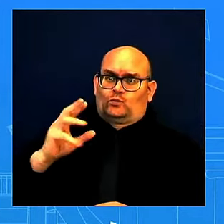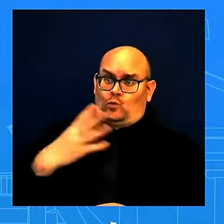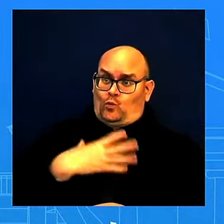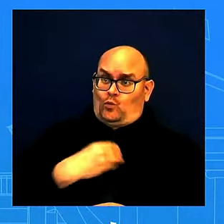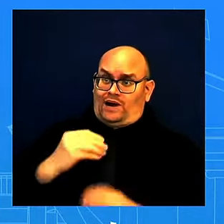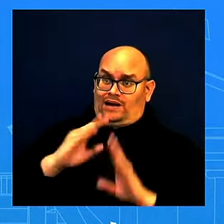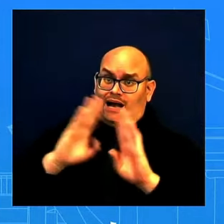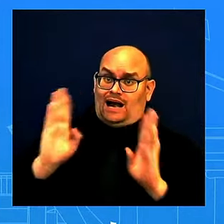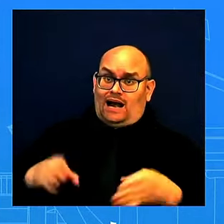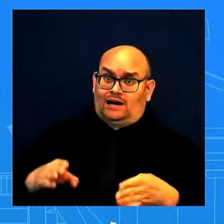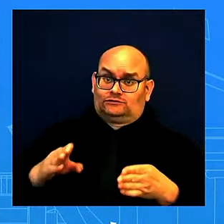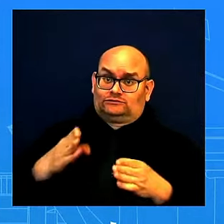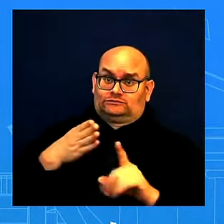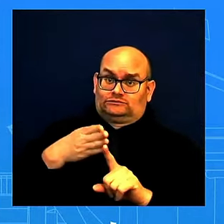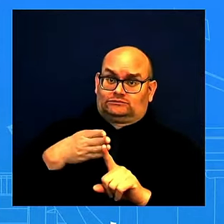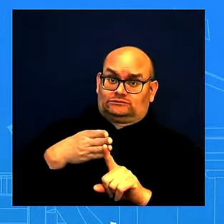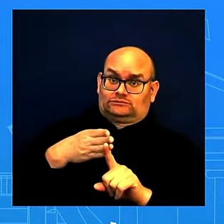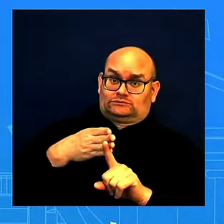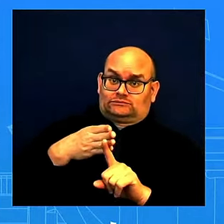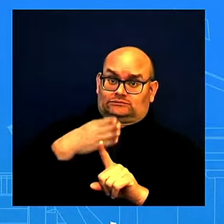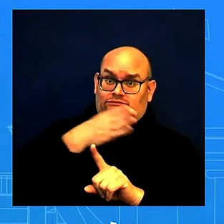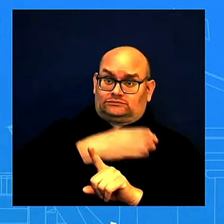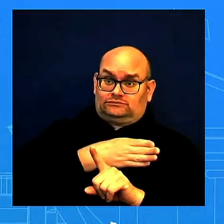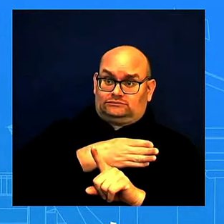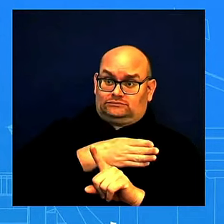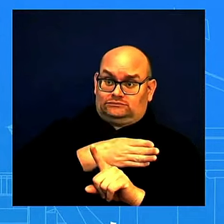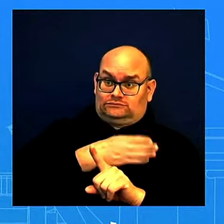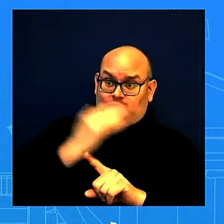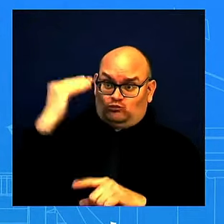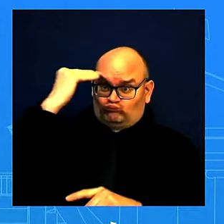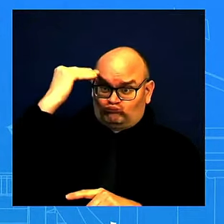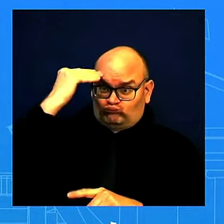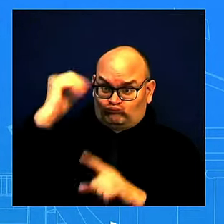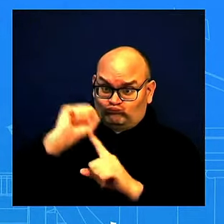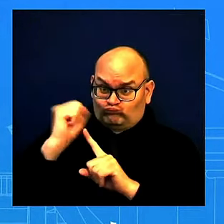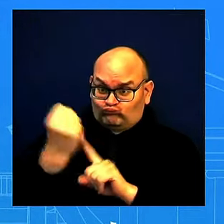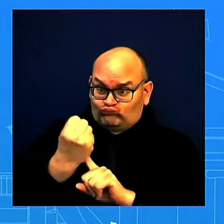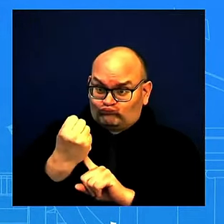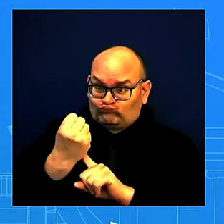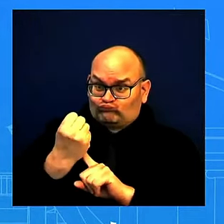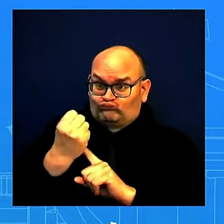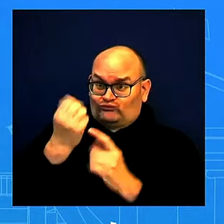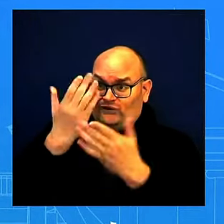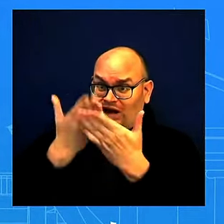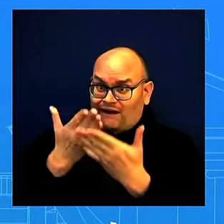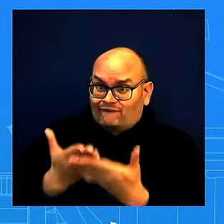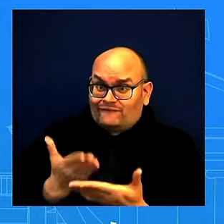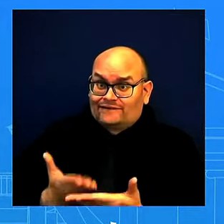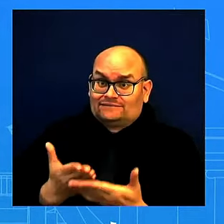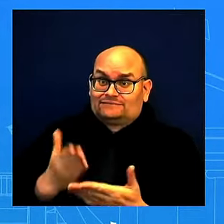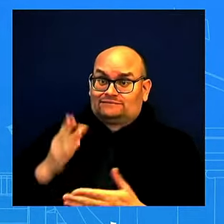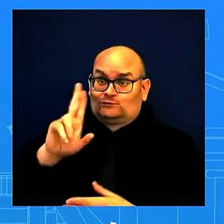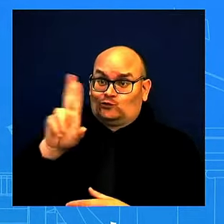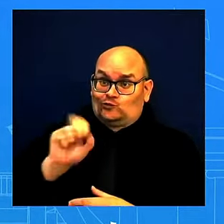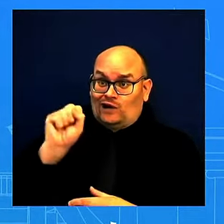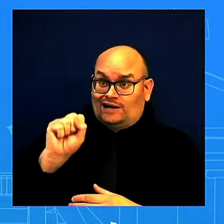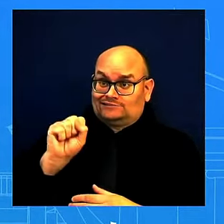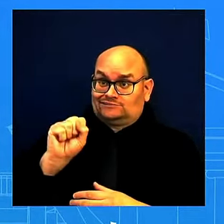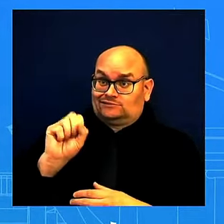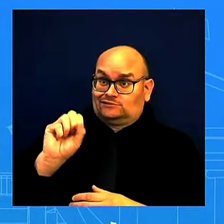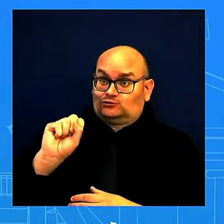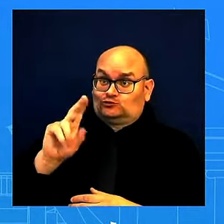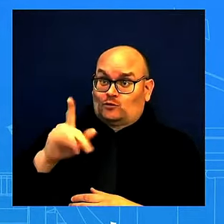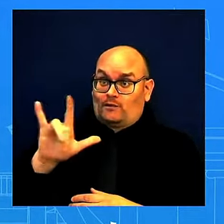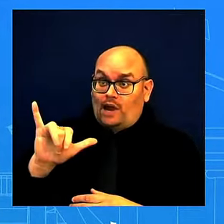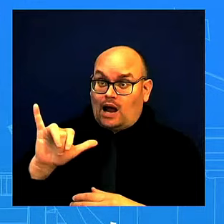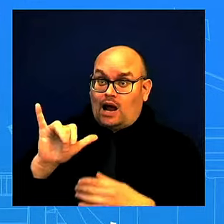feeling that if there is evidence of U.S.-supplied weapons or munitions being used in this attack,